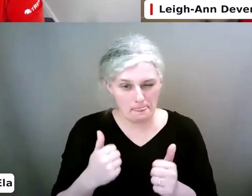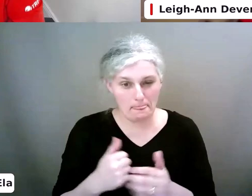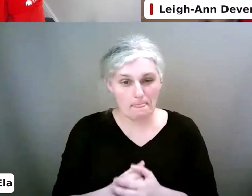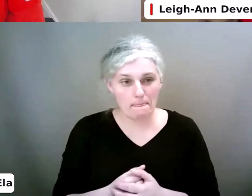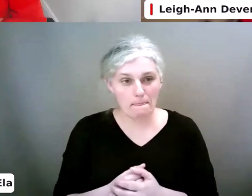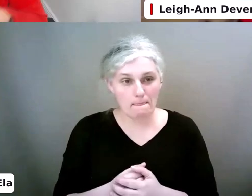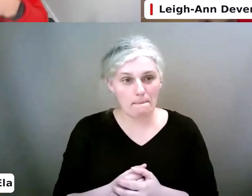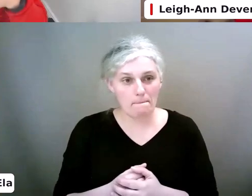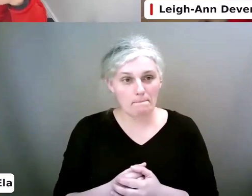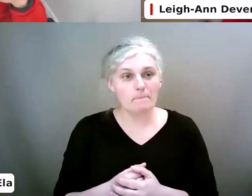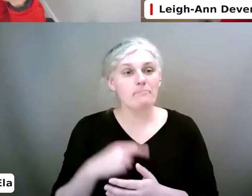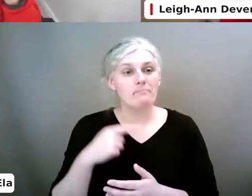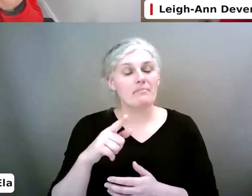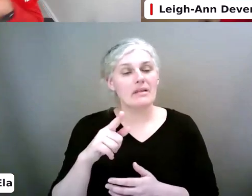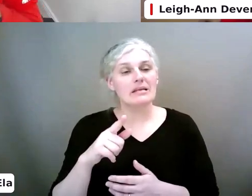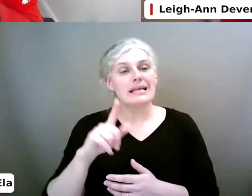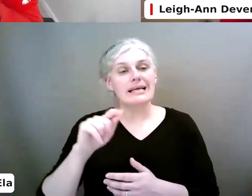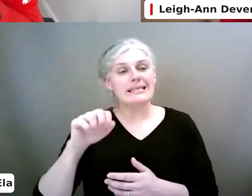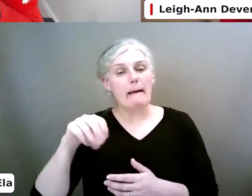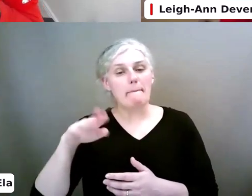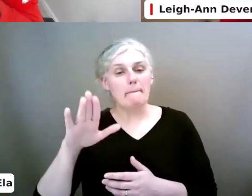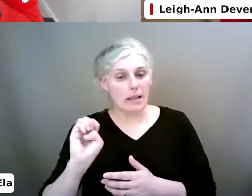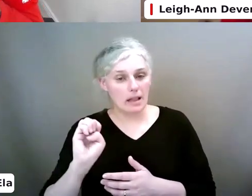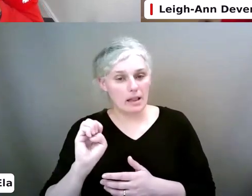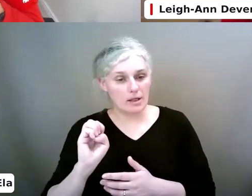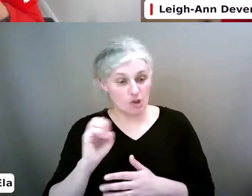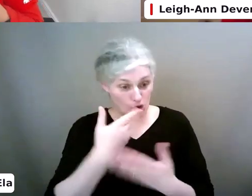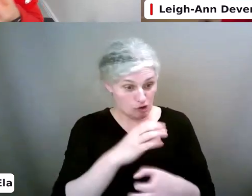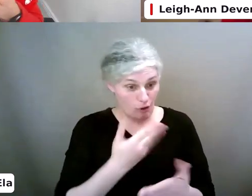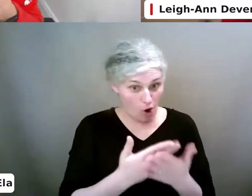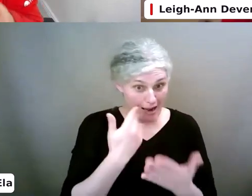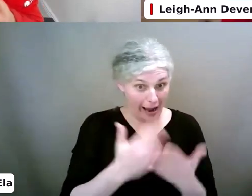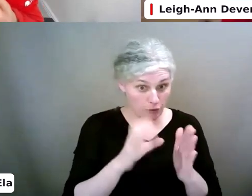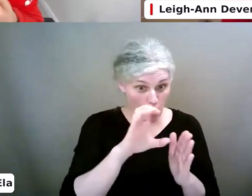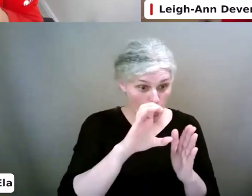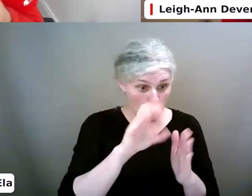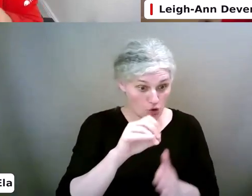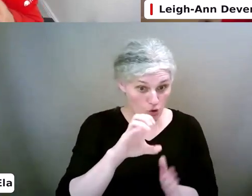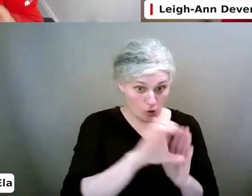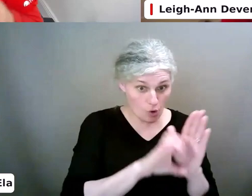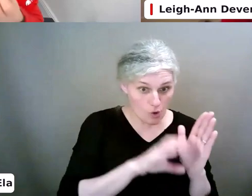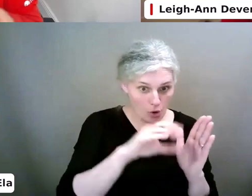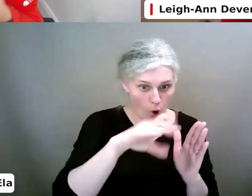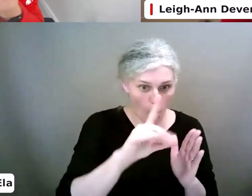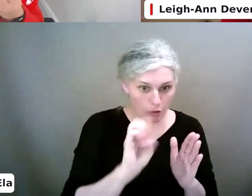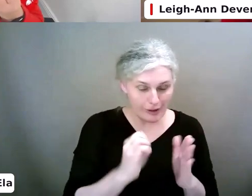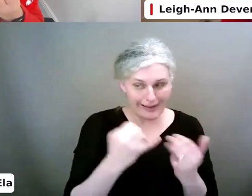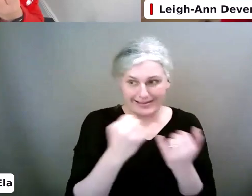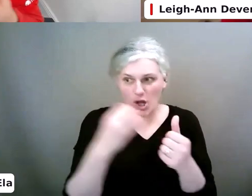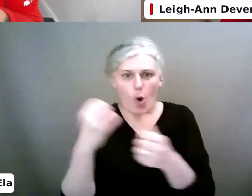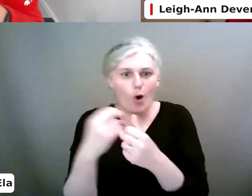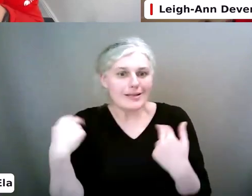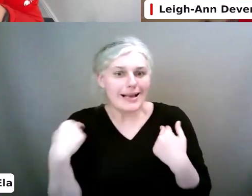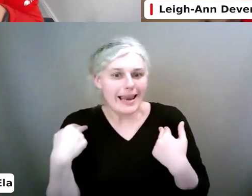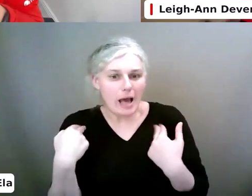Dojo is a temple. Kids learning to code. Coding is a language just like French, Spanish, German.